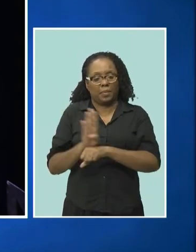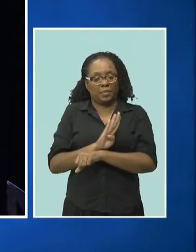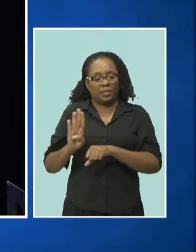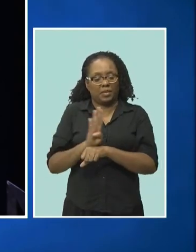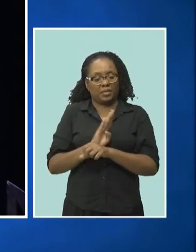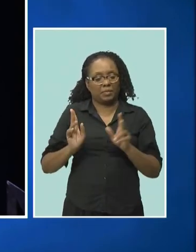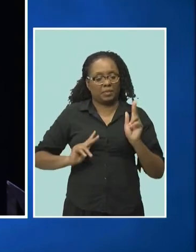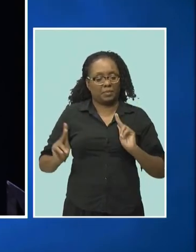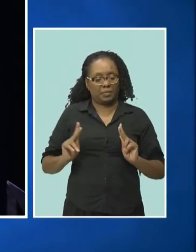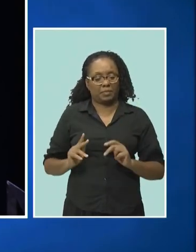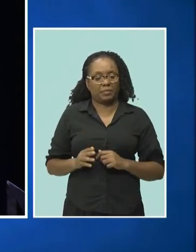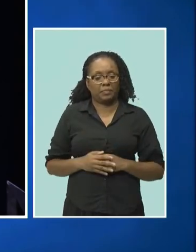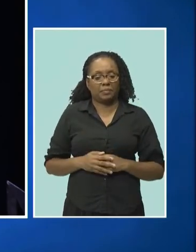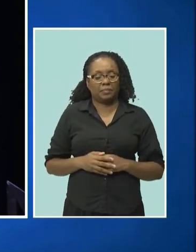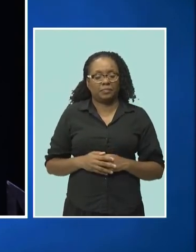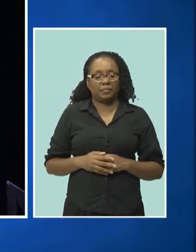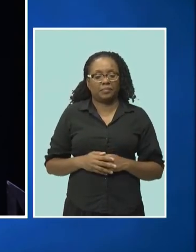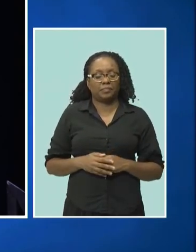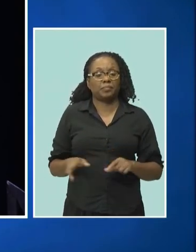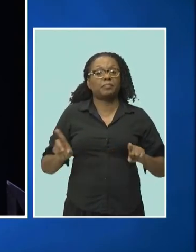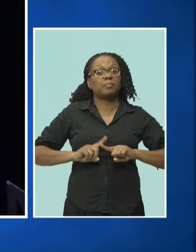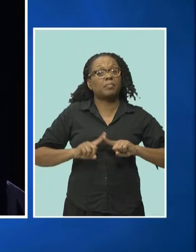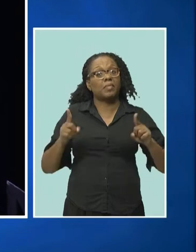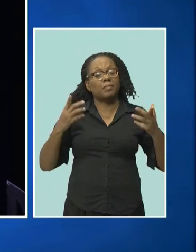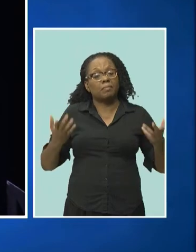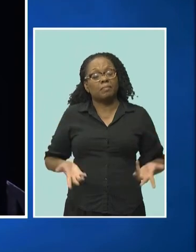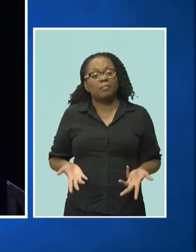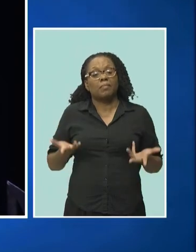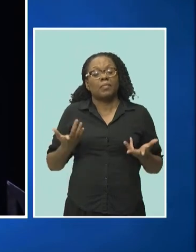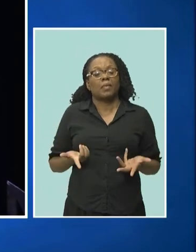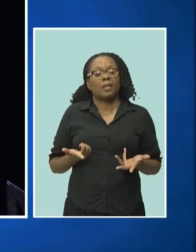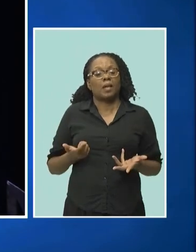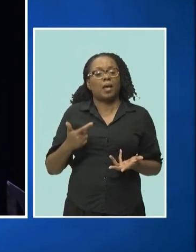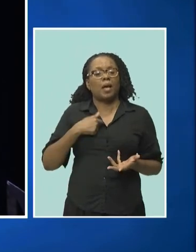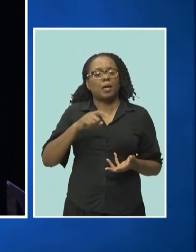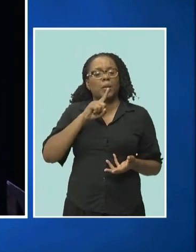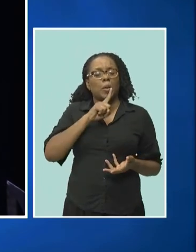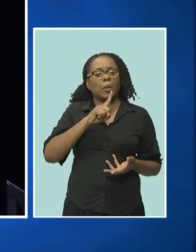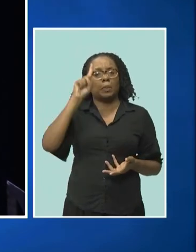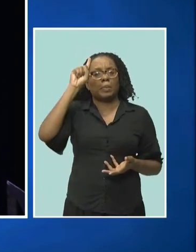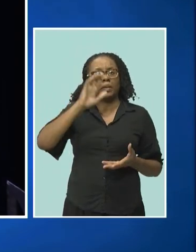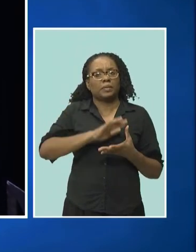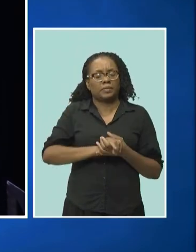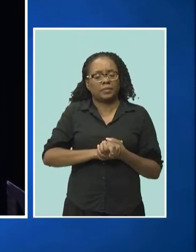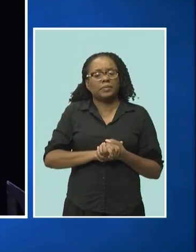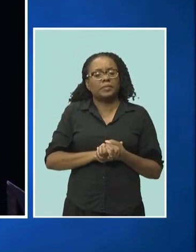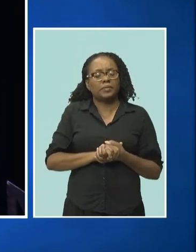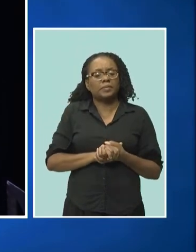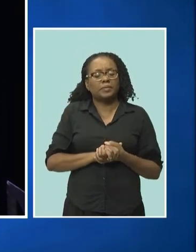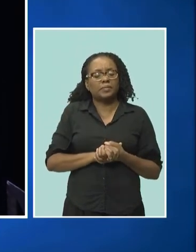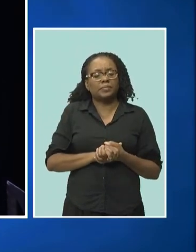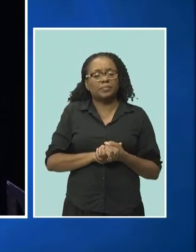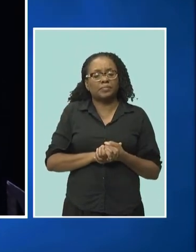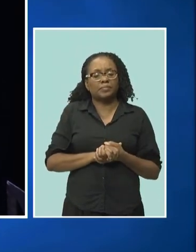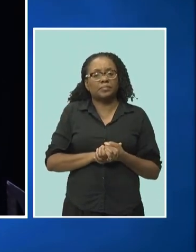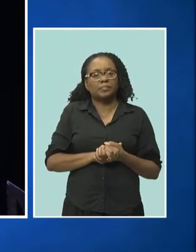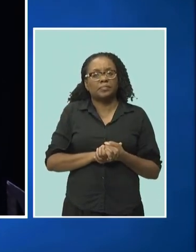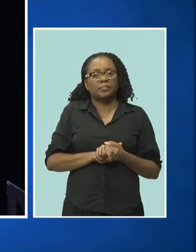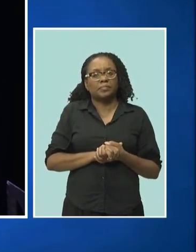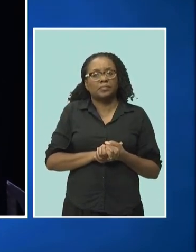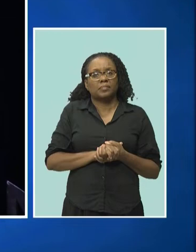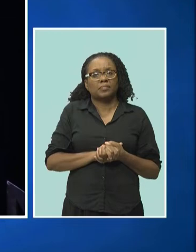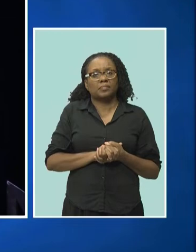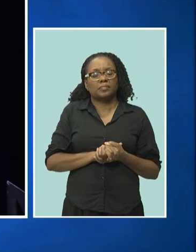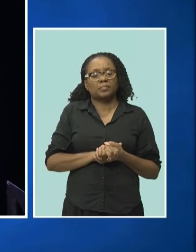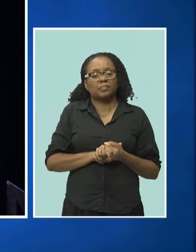However, I am a firm believer that the how is often more